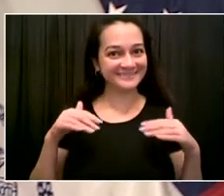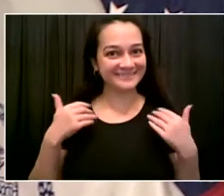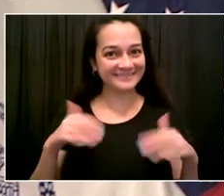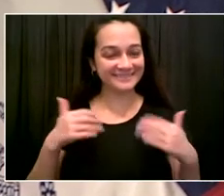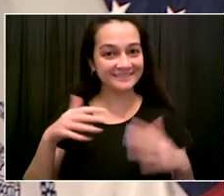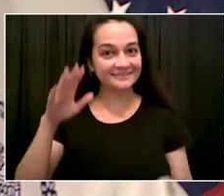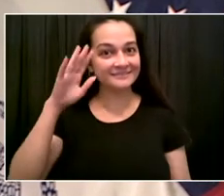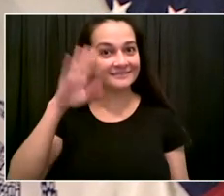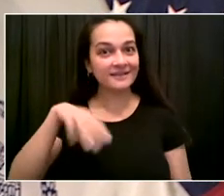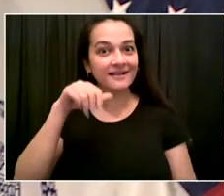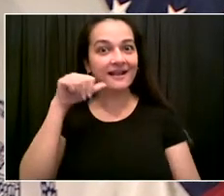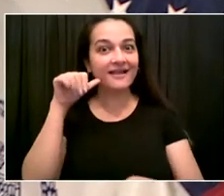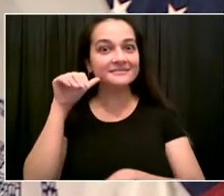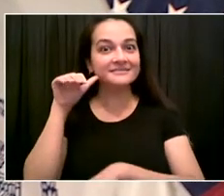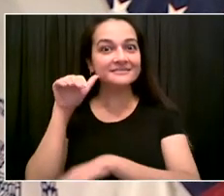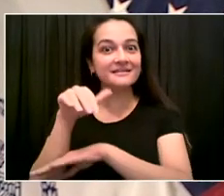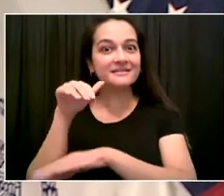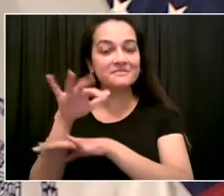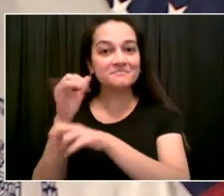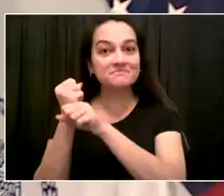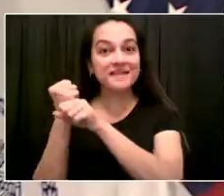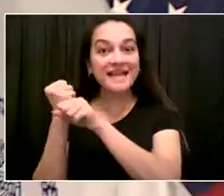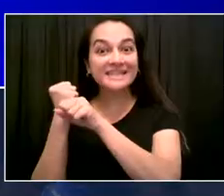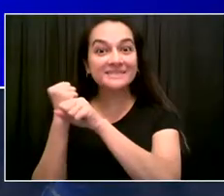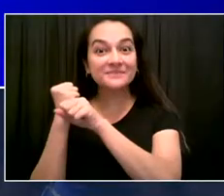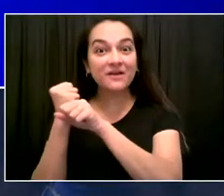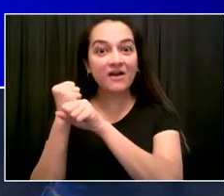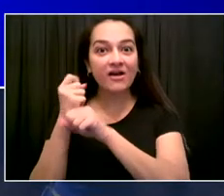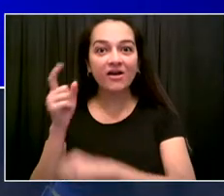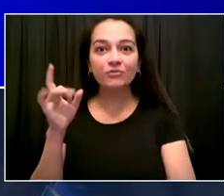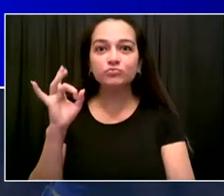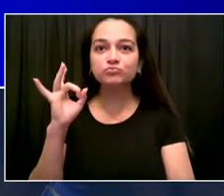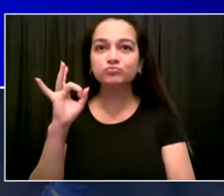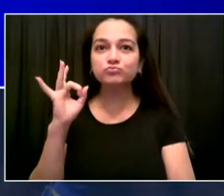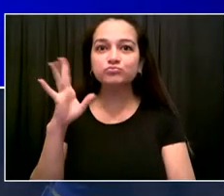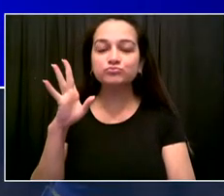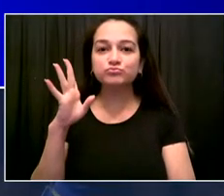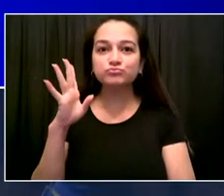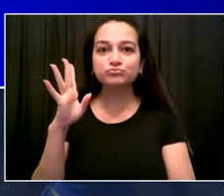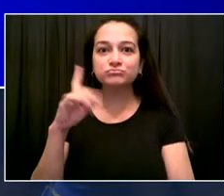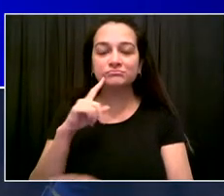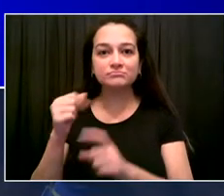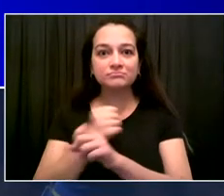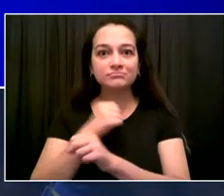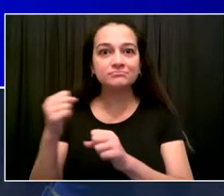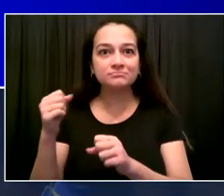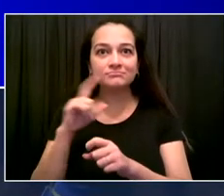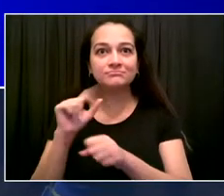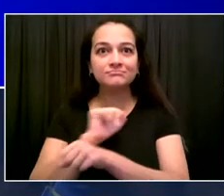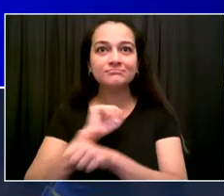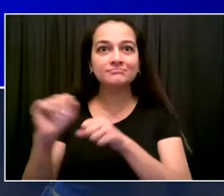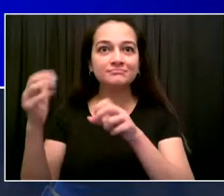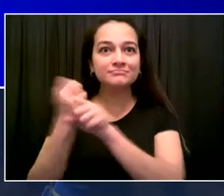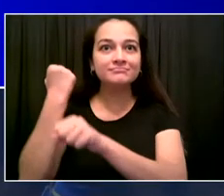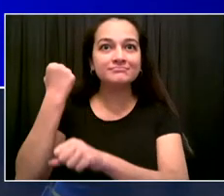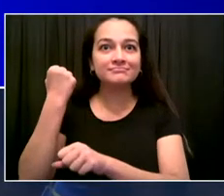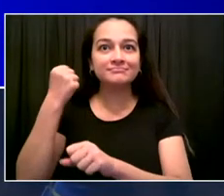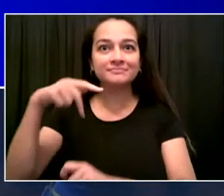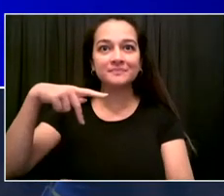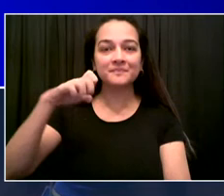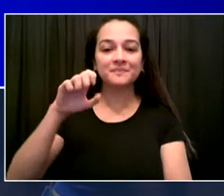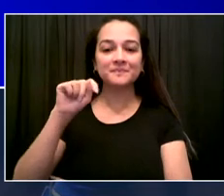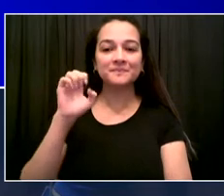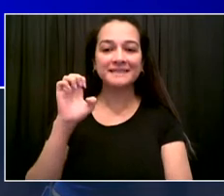Pete Alonzo, ladies and gentlemen. What a tribute he has given to New York City and the New York Mets with his